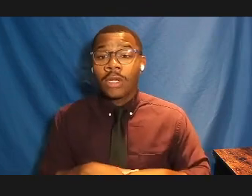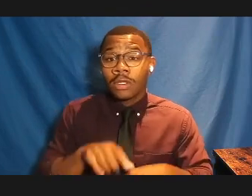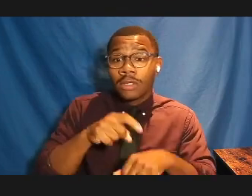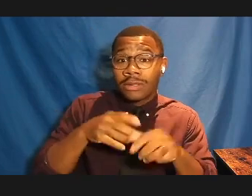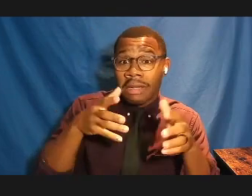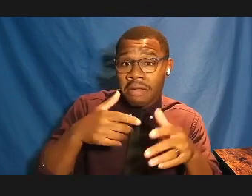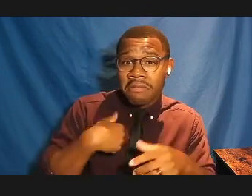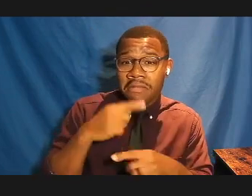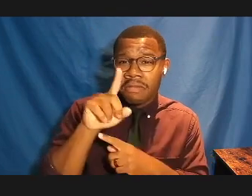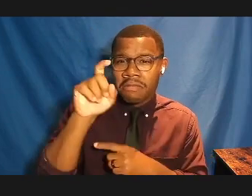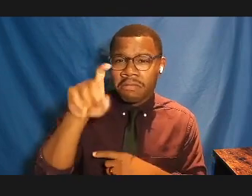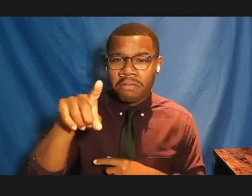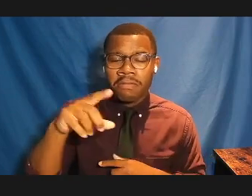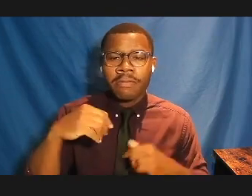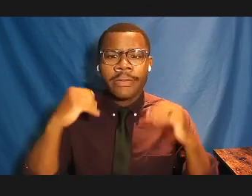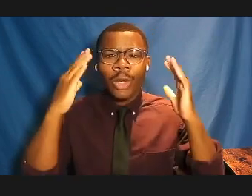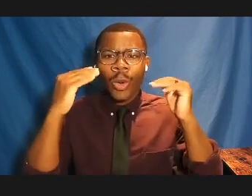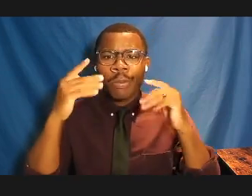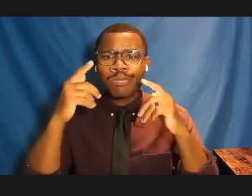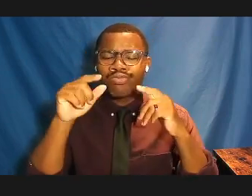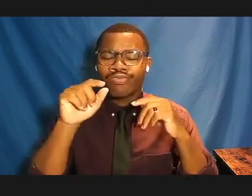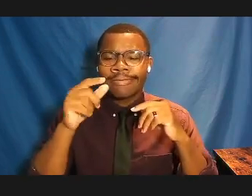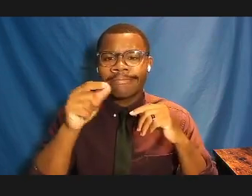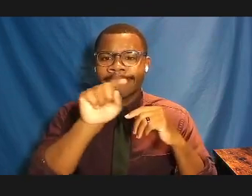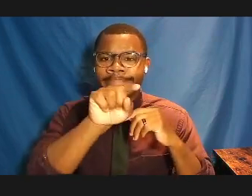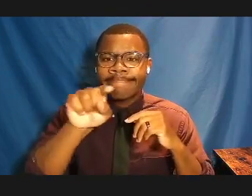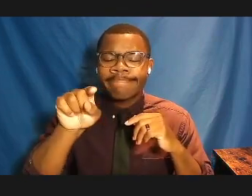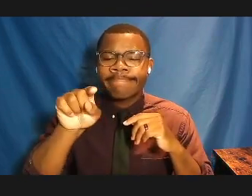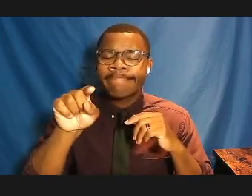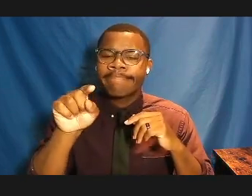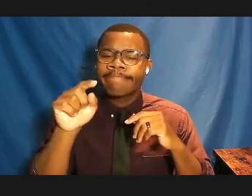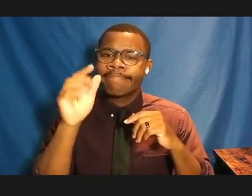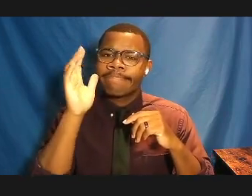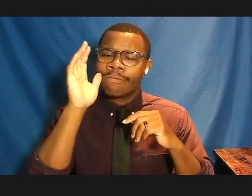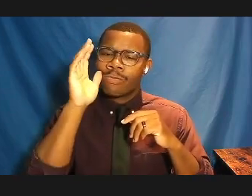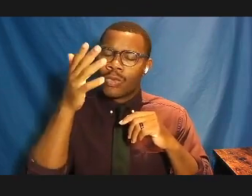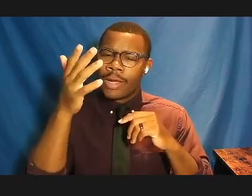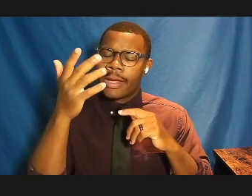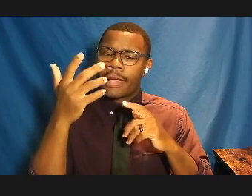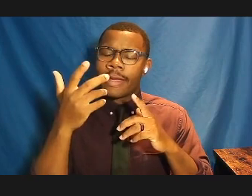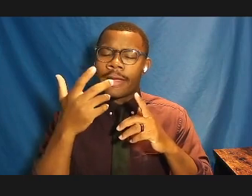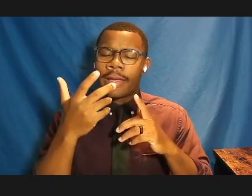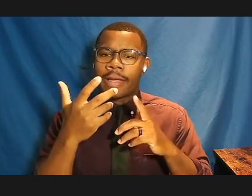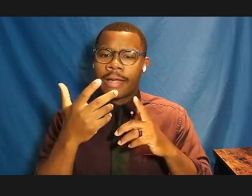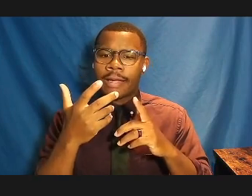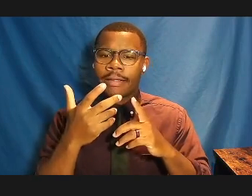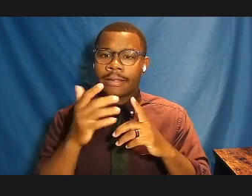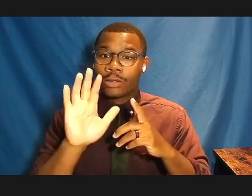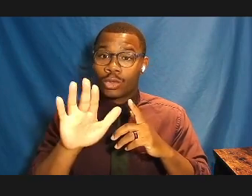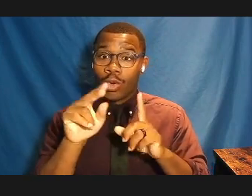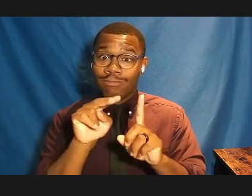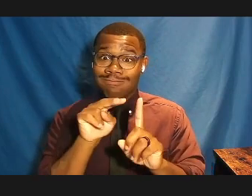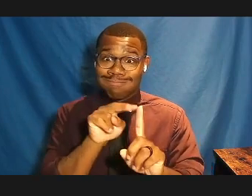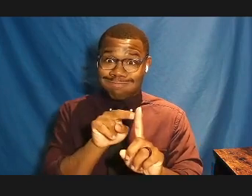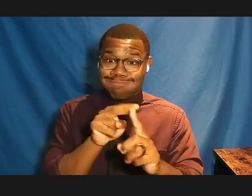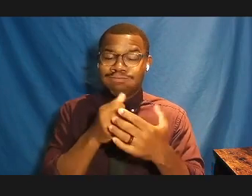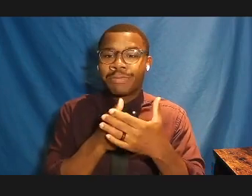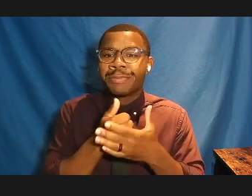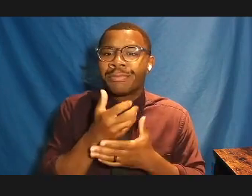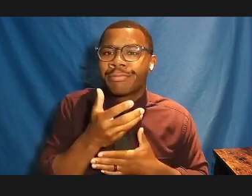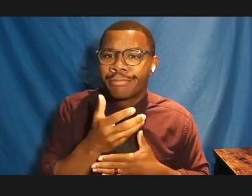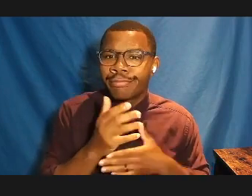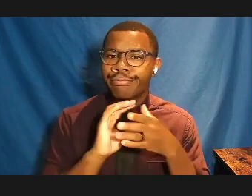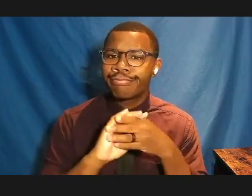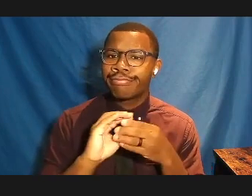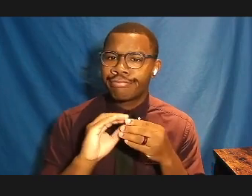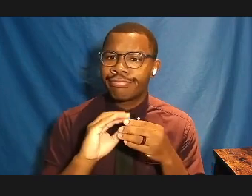that I hope you'll pass through the lens of your own lived experience and perspective.